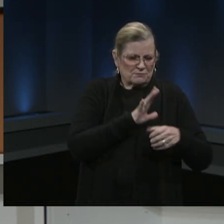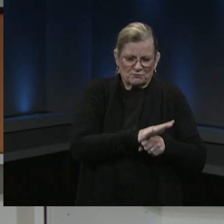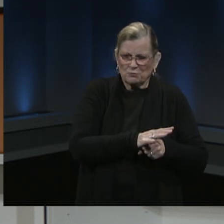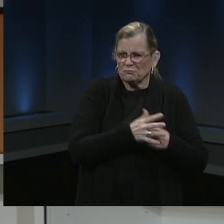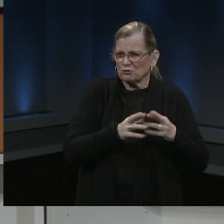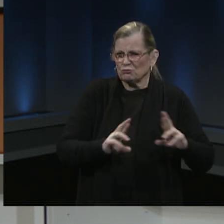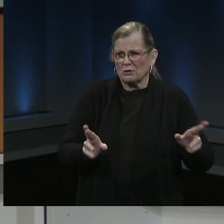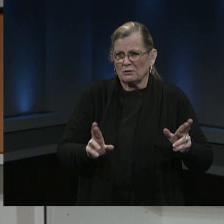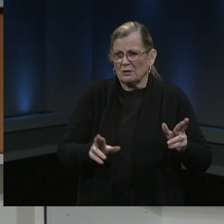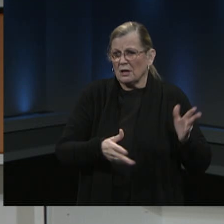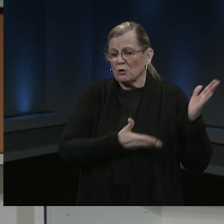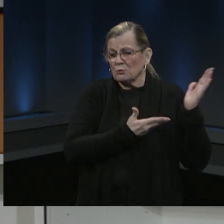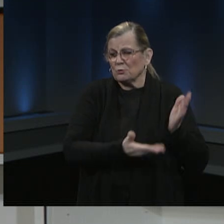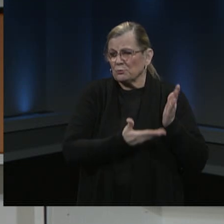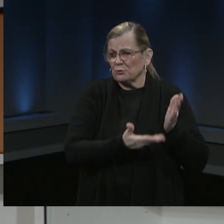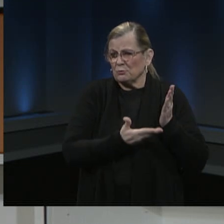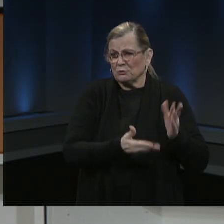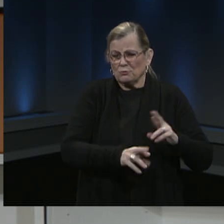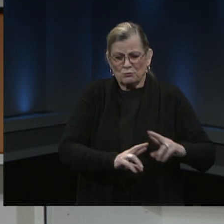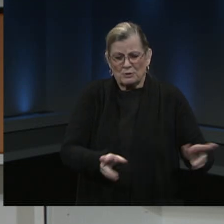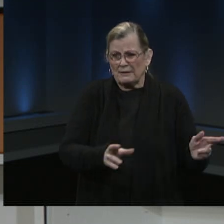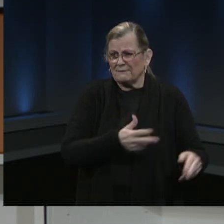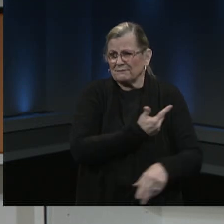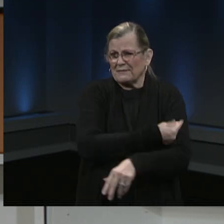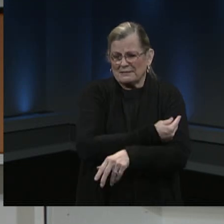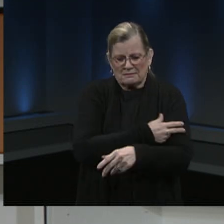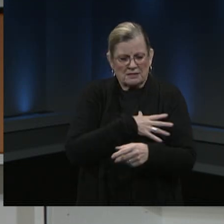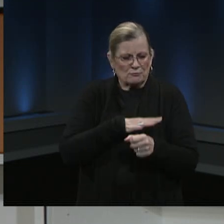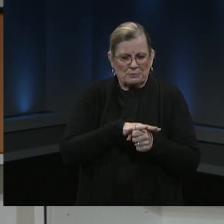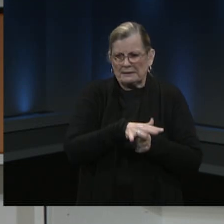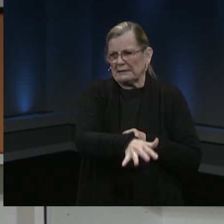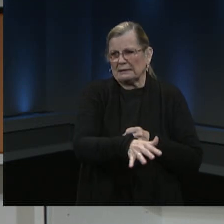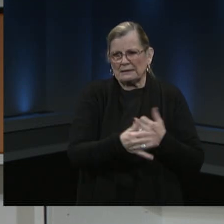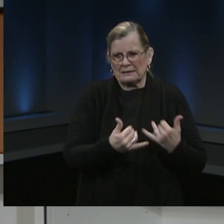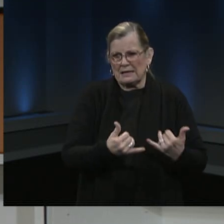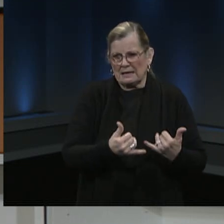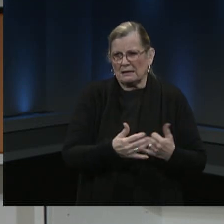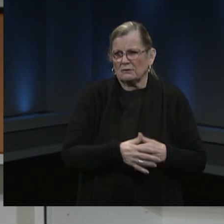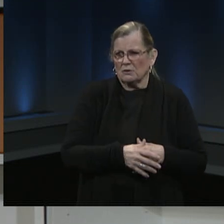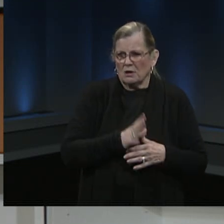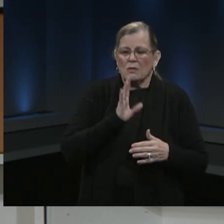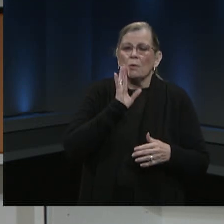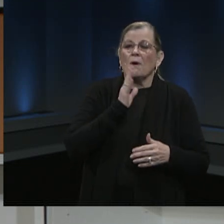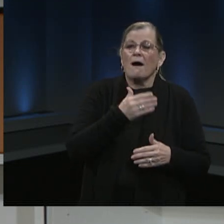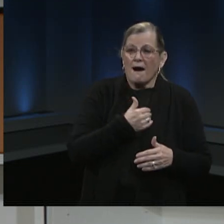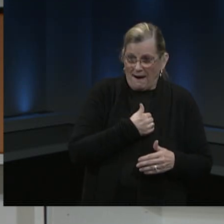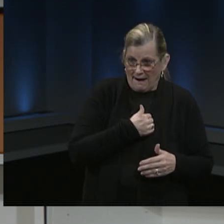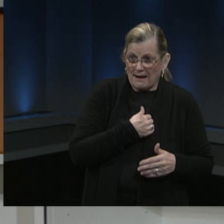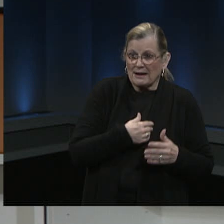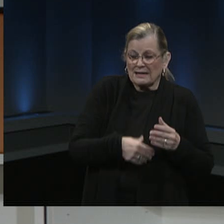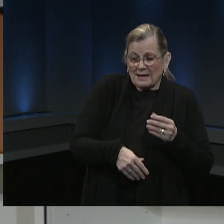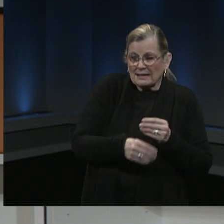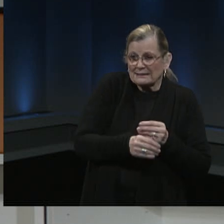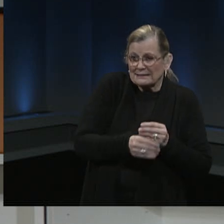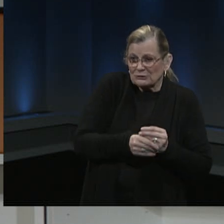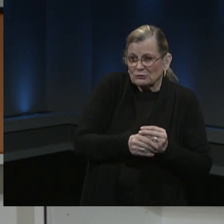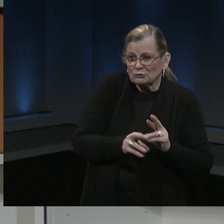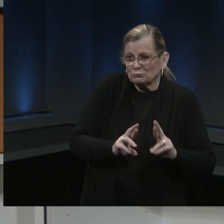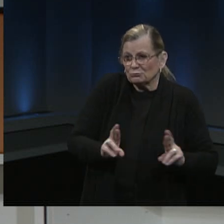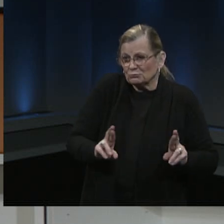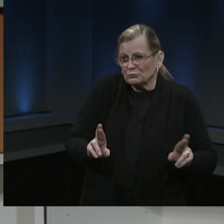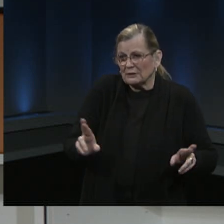vaccines is not a problem. They're expecting to have additional slots for our folks in the weeks ahead.